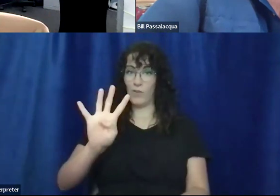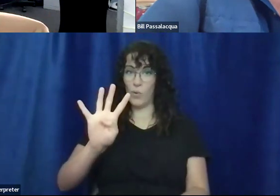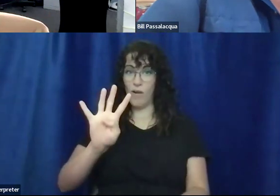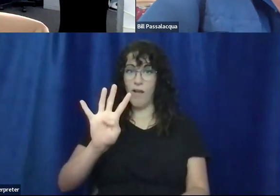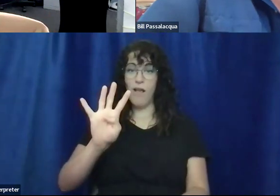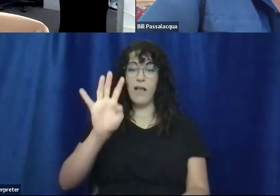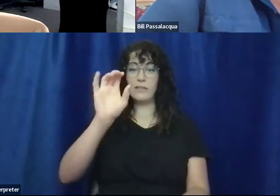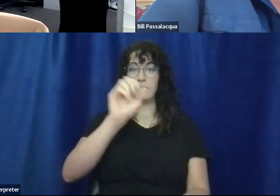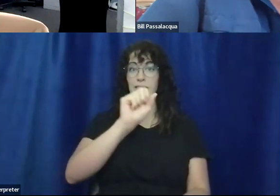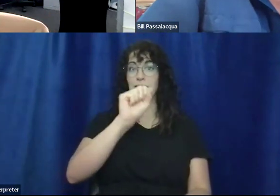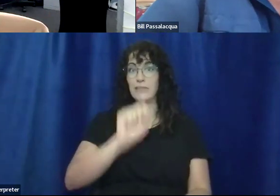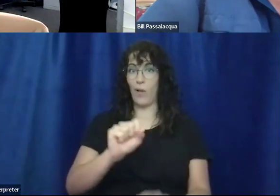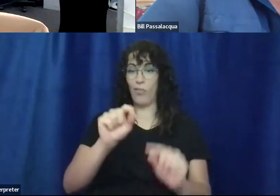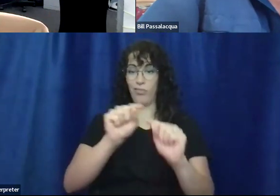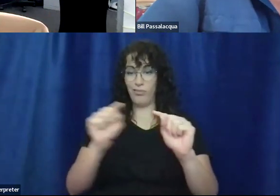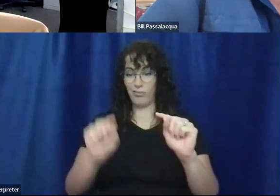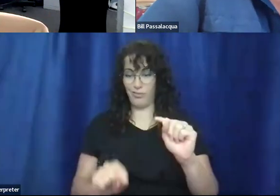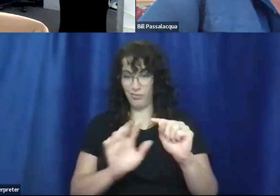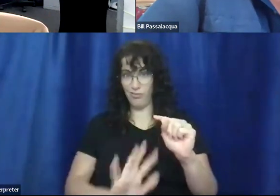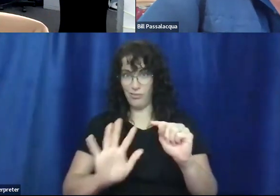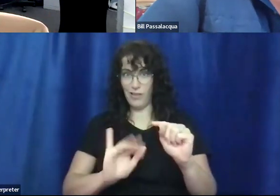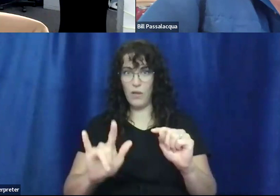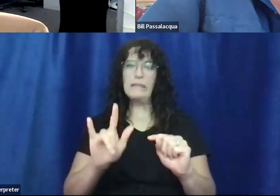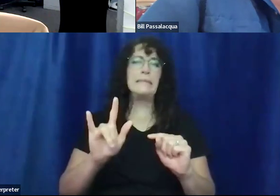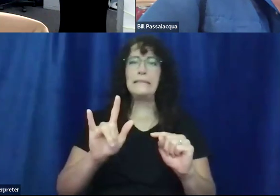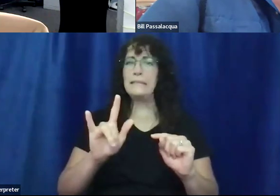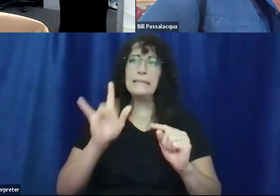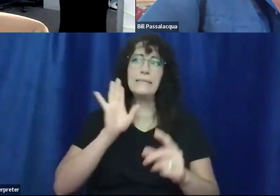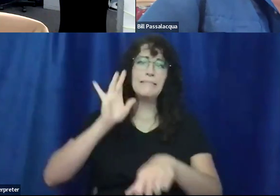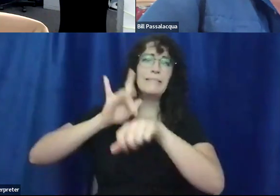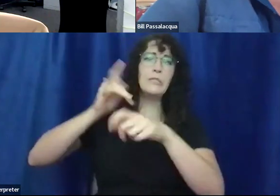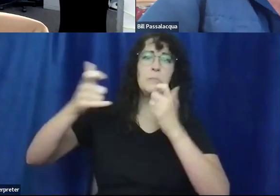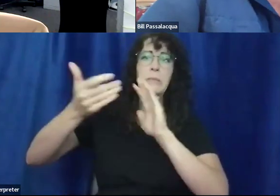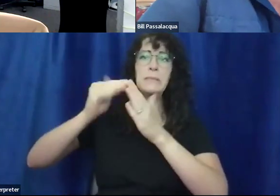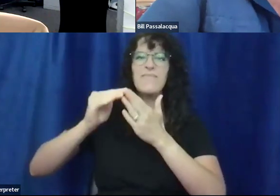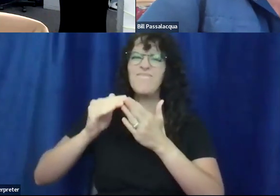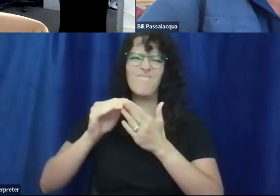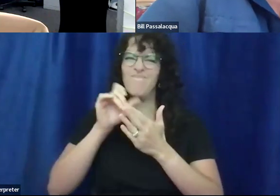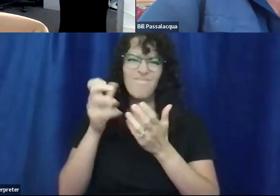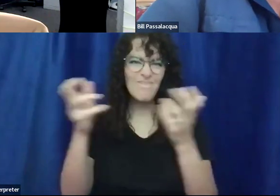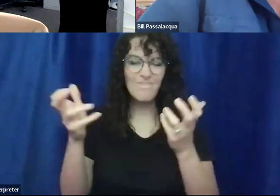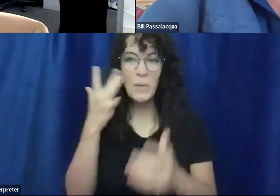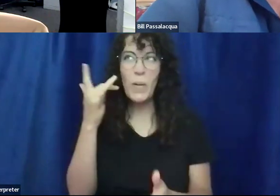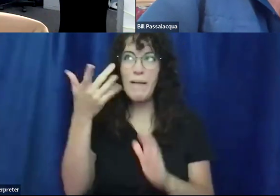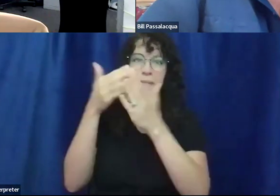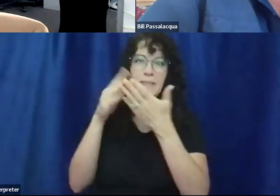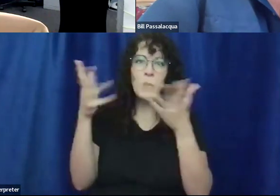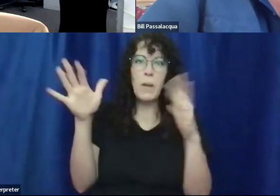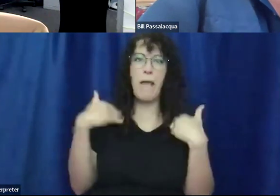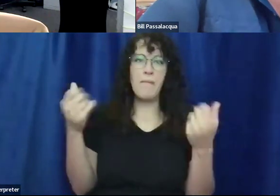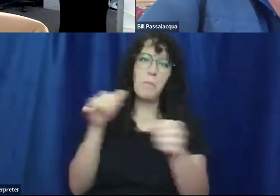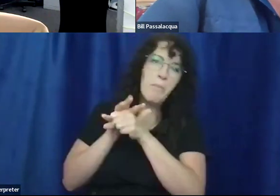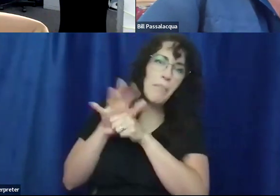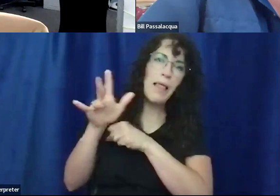Illinois. We don't operate much in the cities, because the cities already have lots of